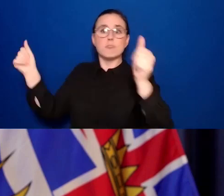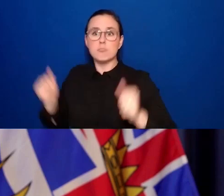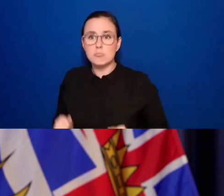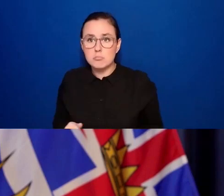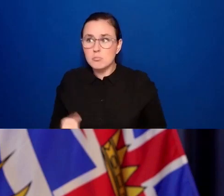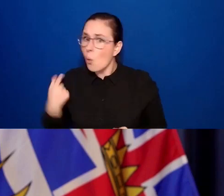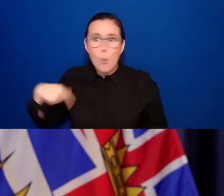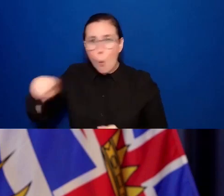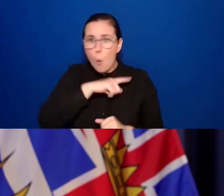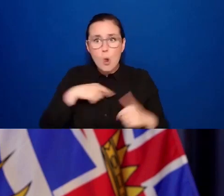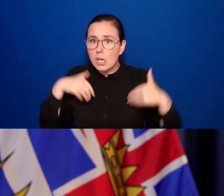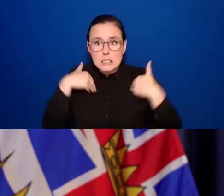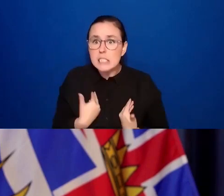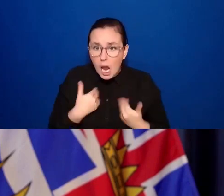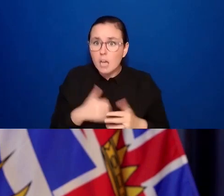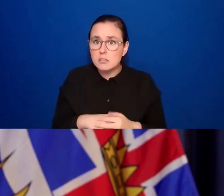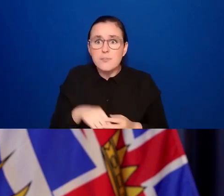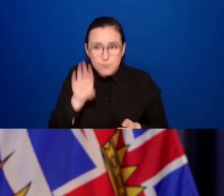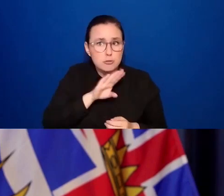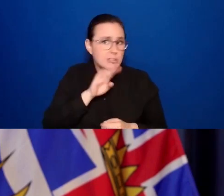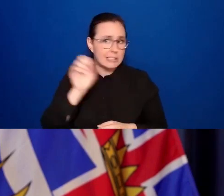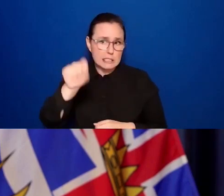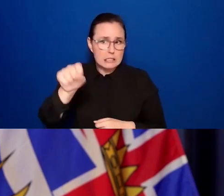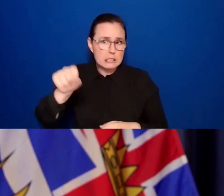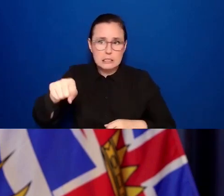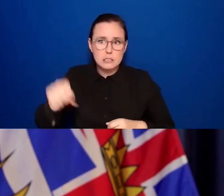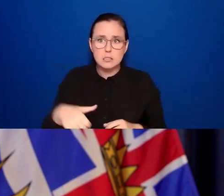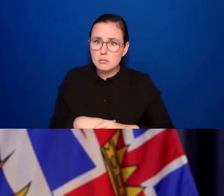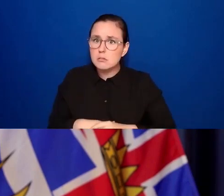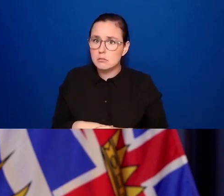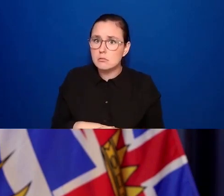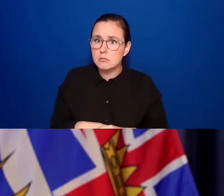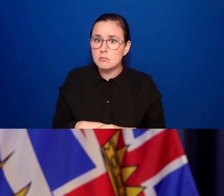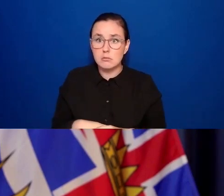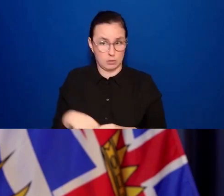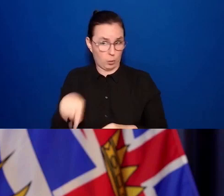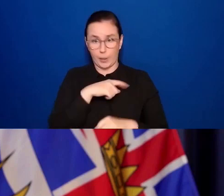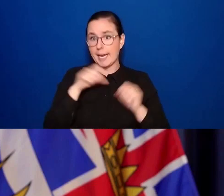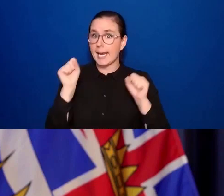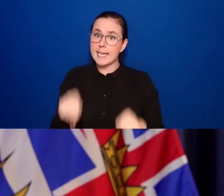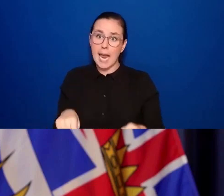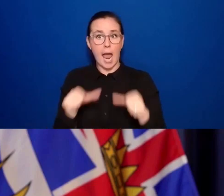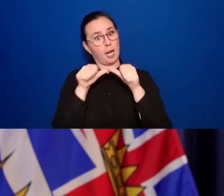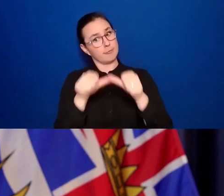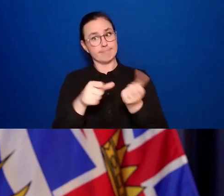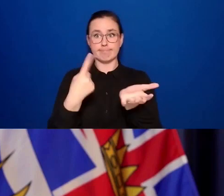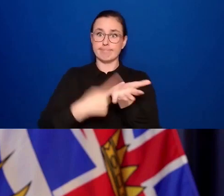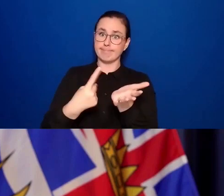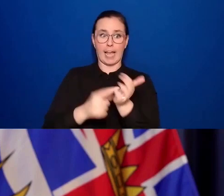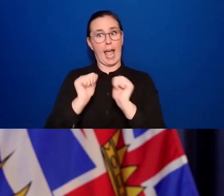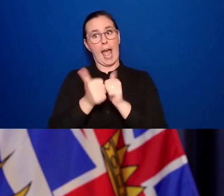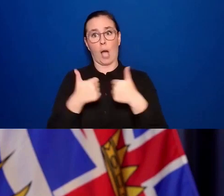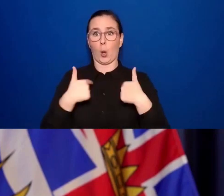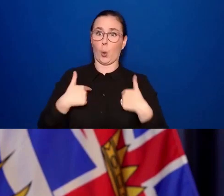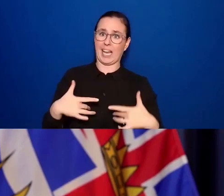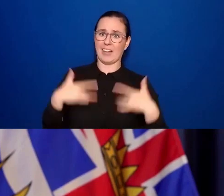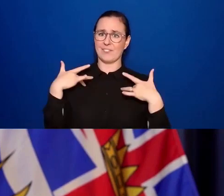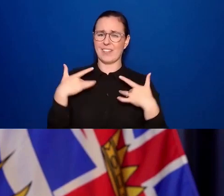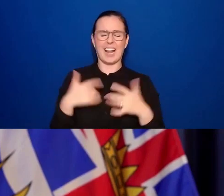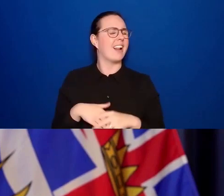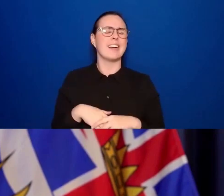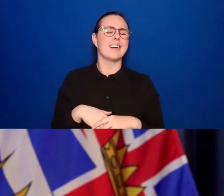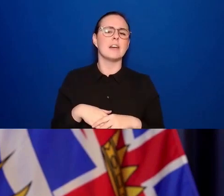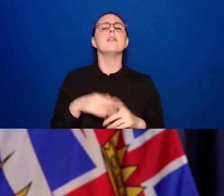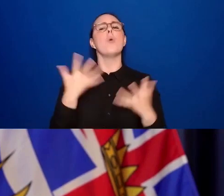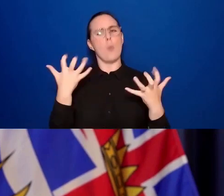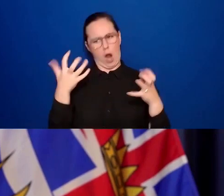frustrated. We can continue to discuss how we feel. But we also need to continue focusing on what do we do today to